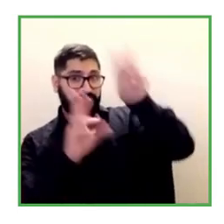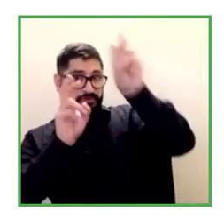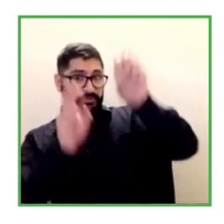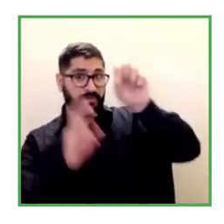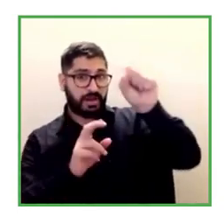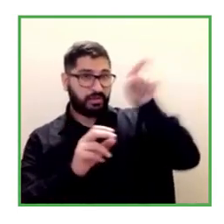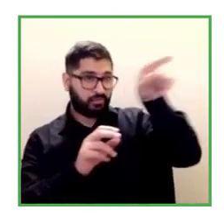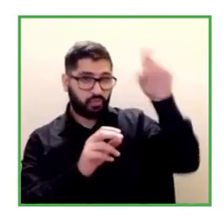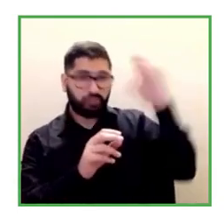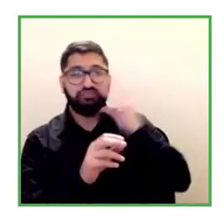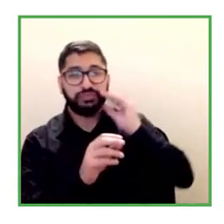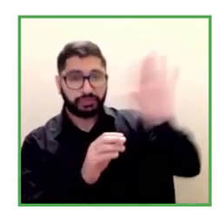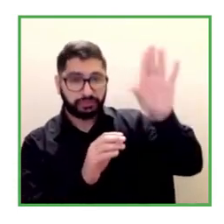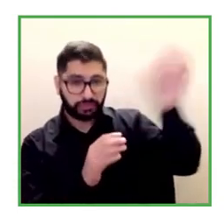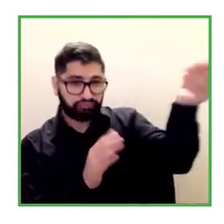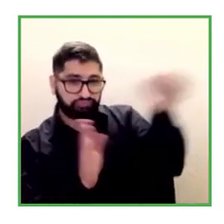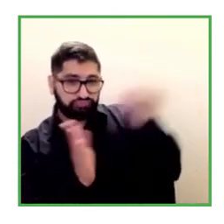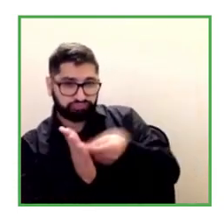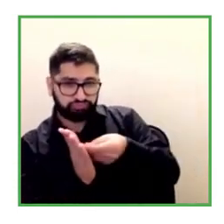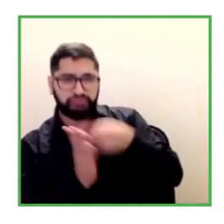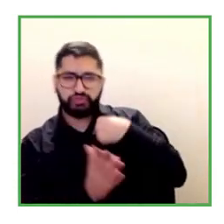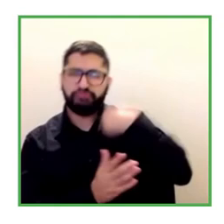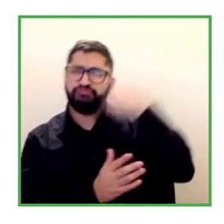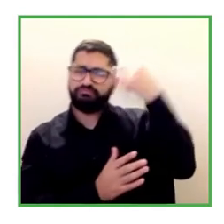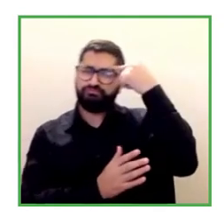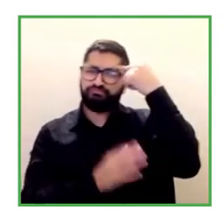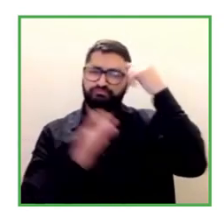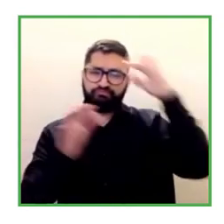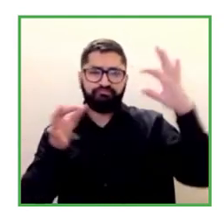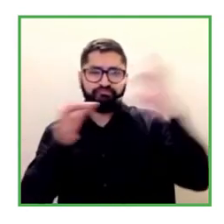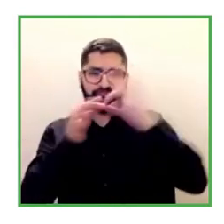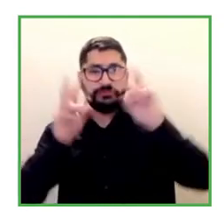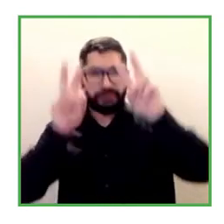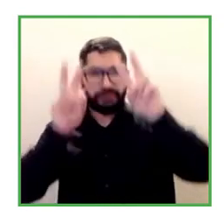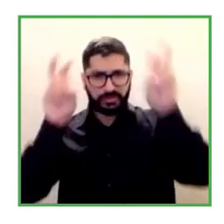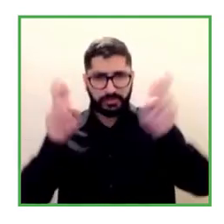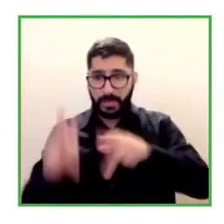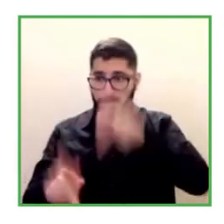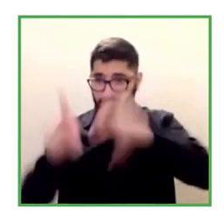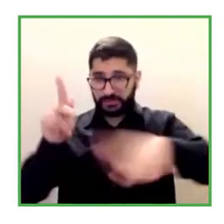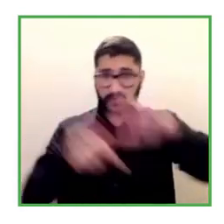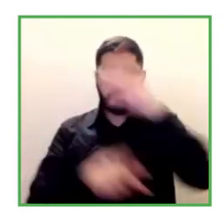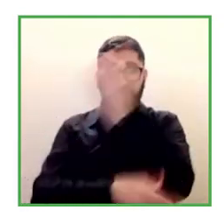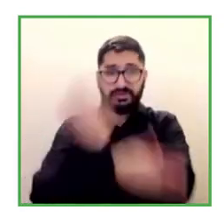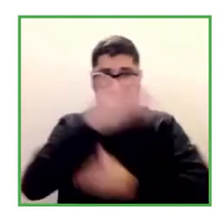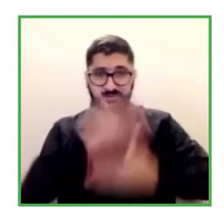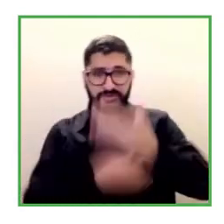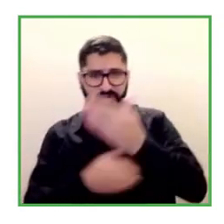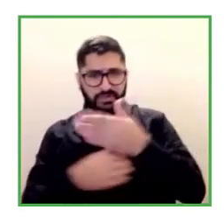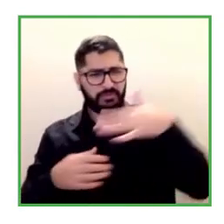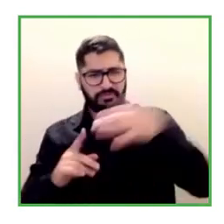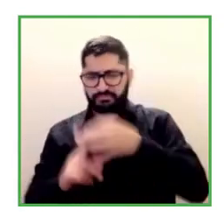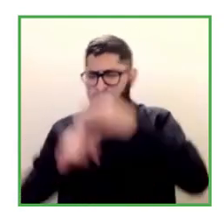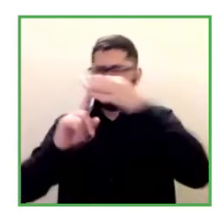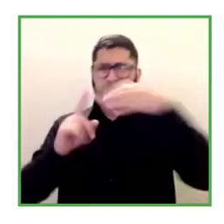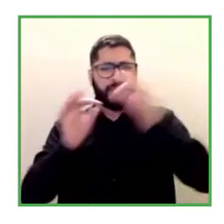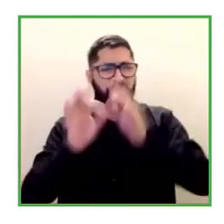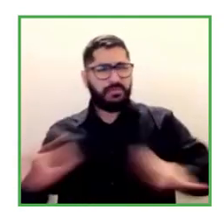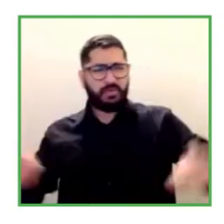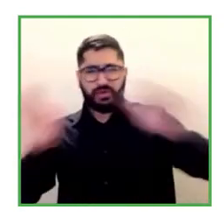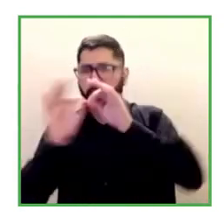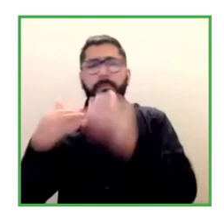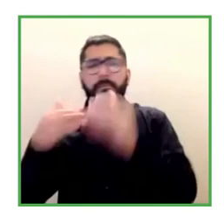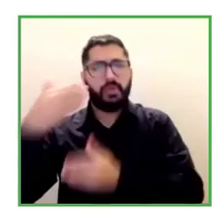her reflection the first thing is to consider disabled people as leading characters of this